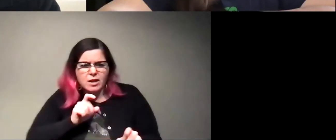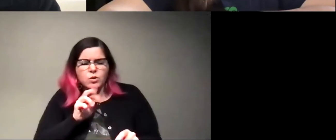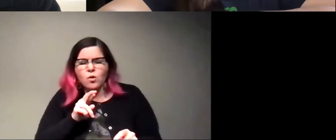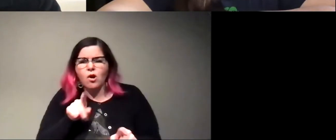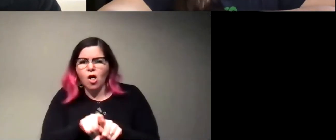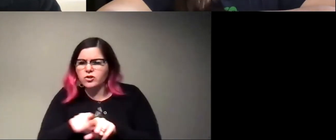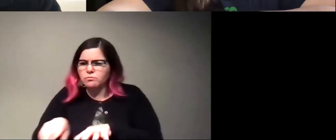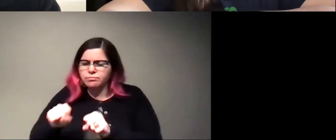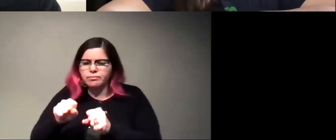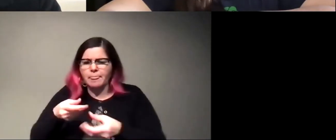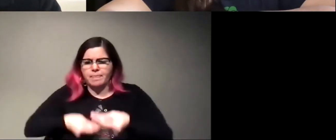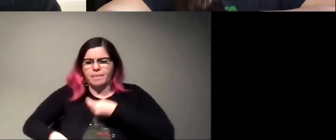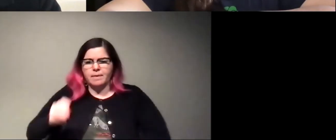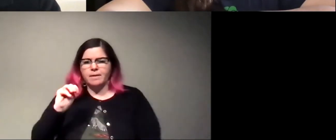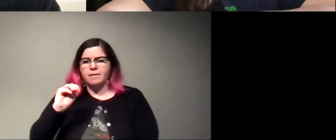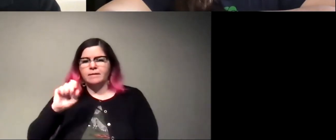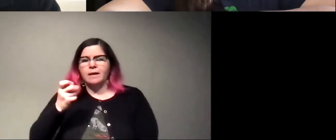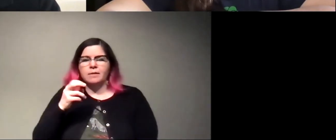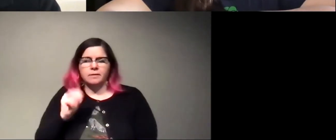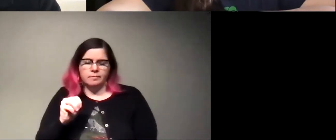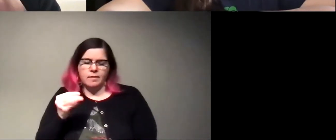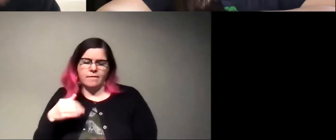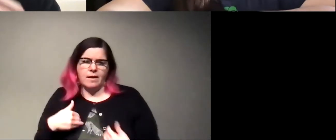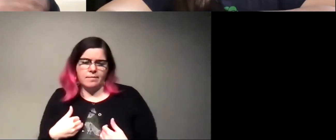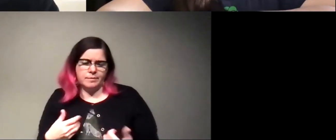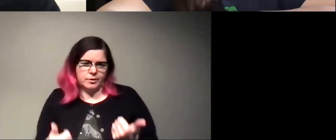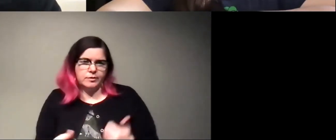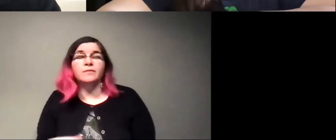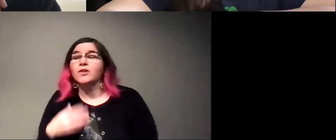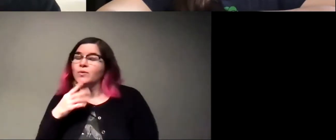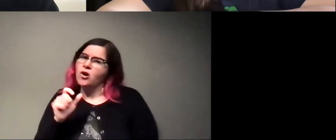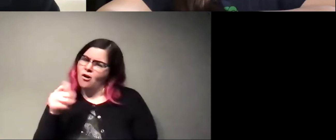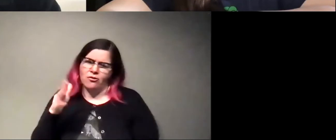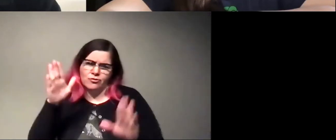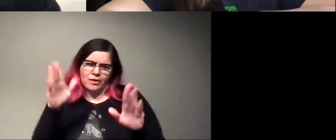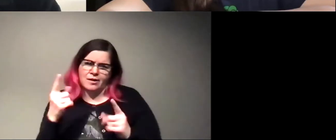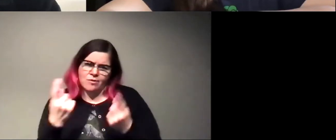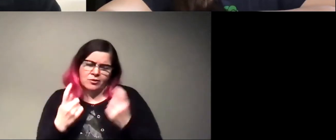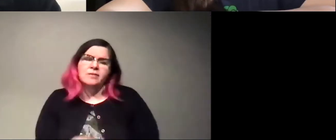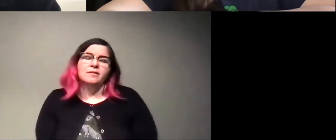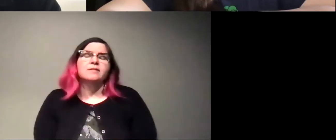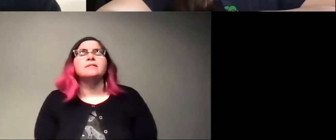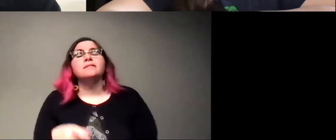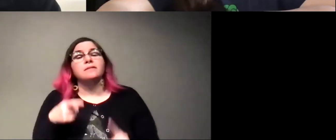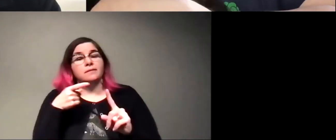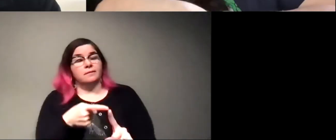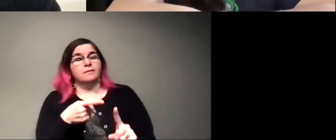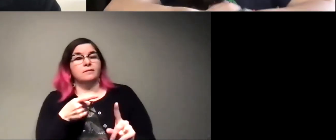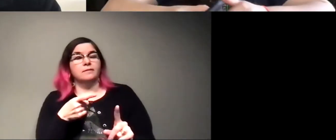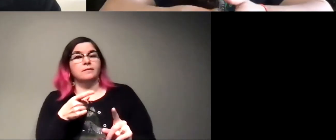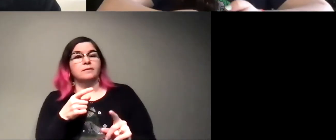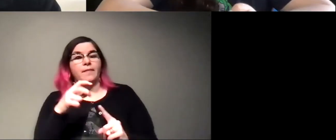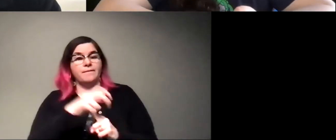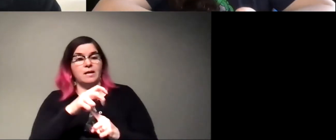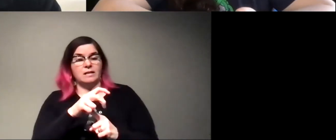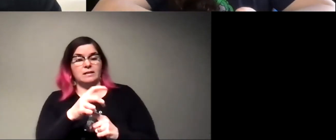metabolism of the ant? So that's a good question. Uh, these are all great questions. Uh, so basically when they're, when the fungus is